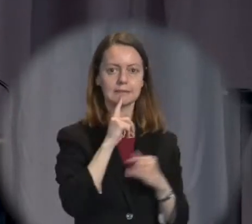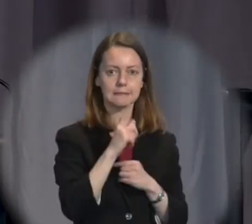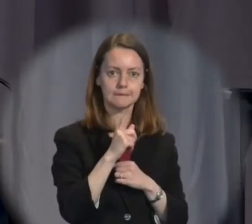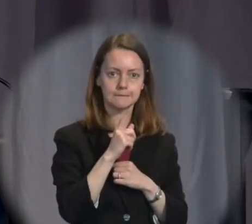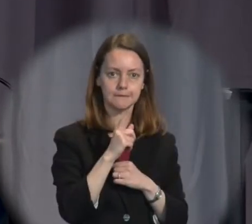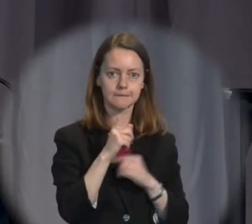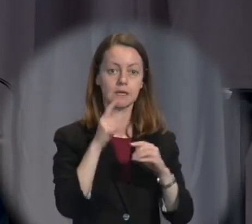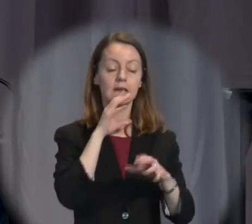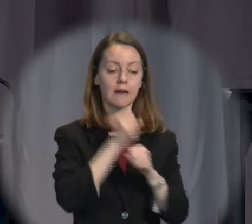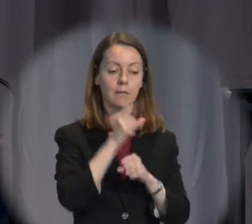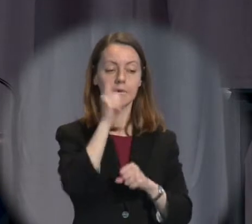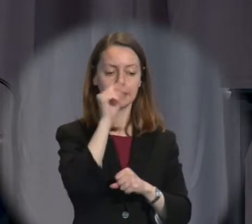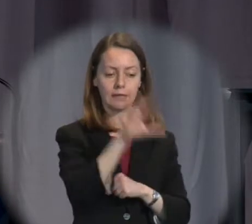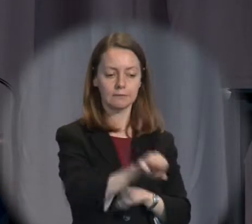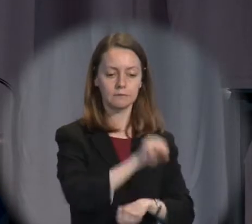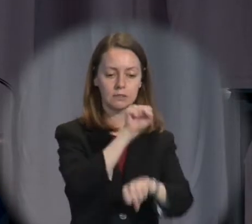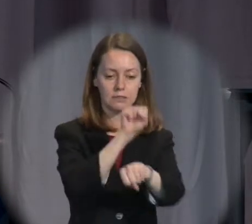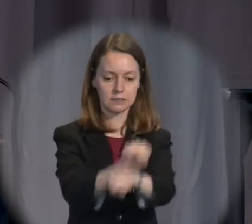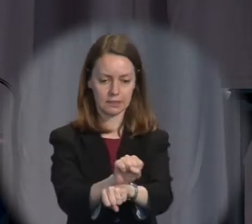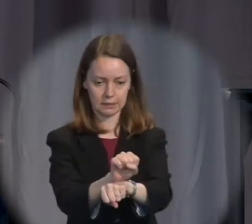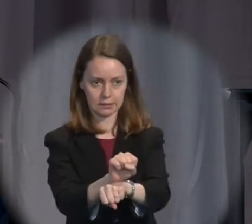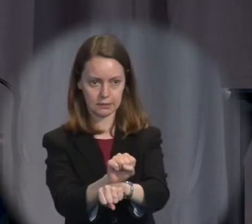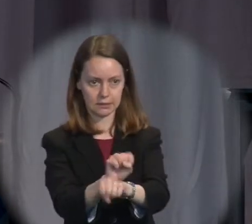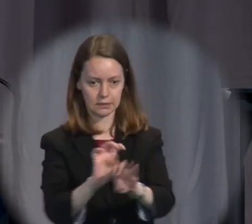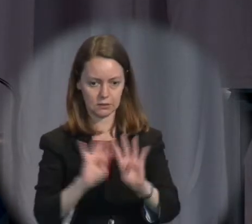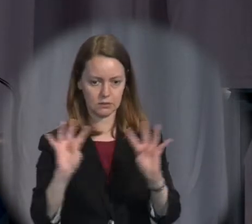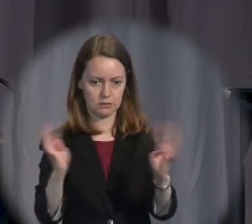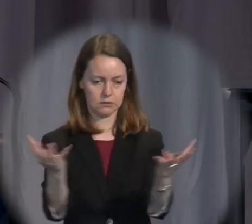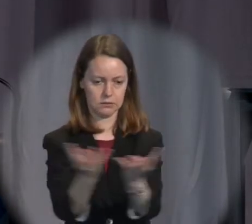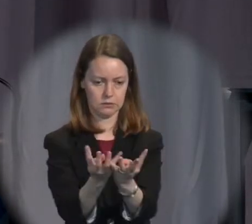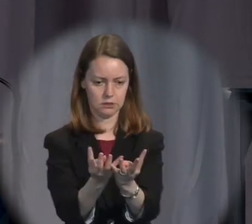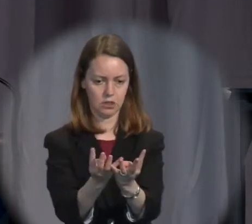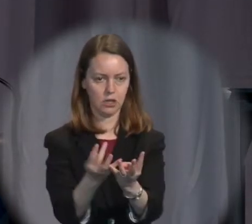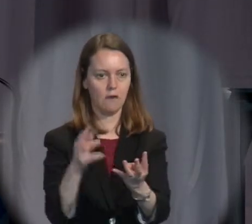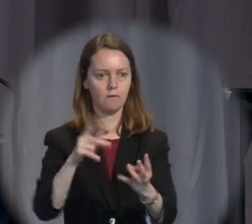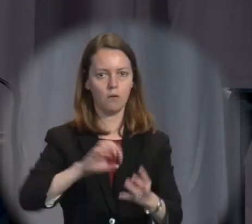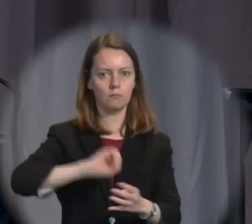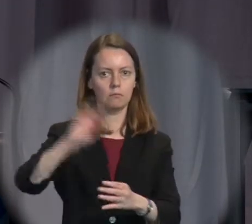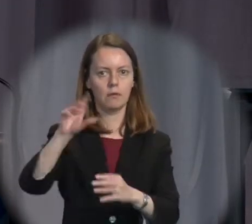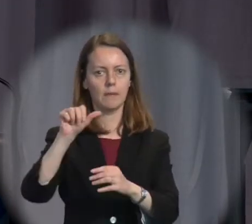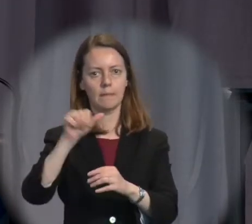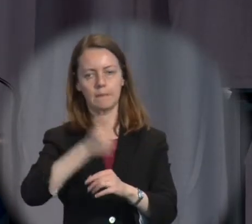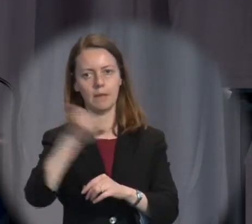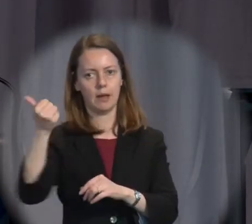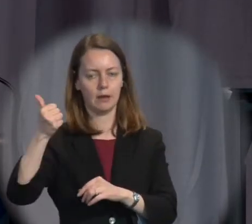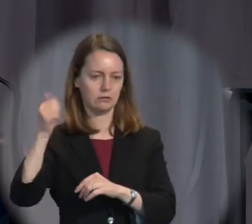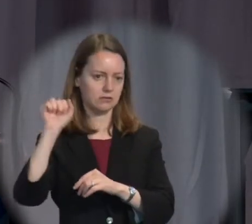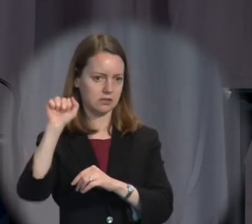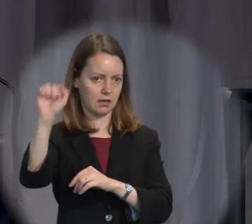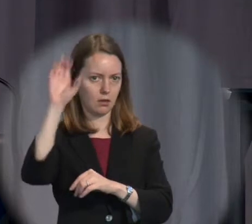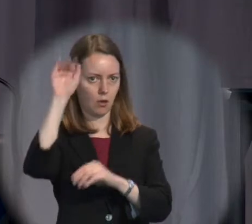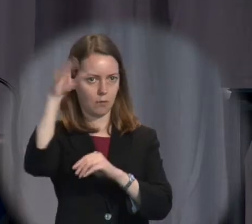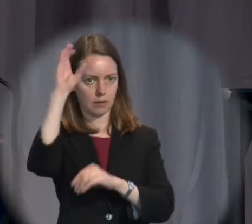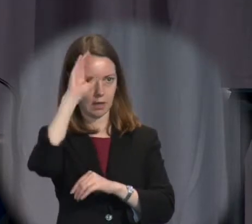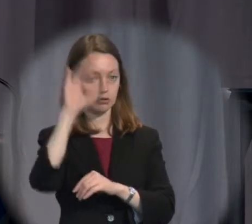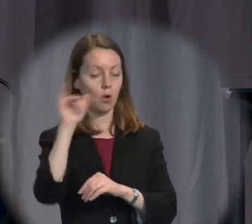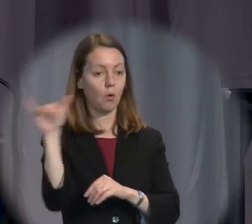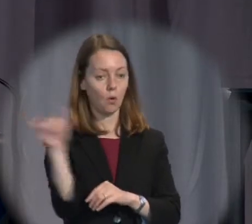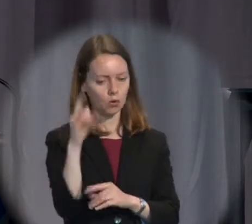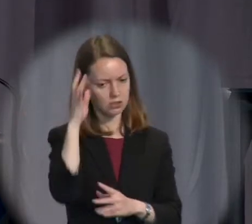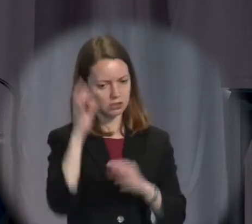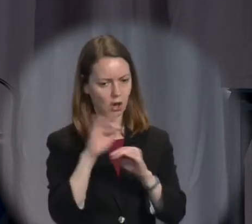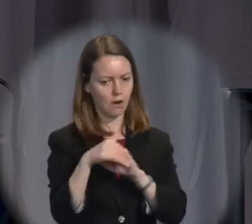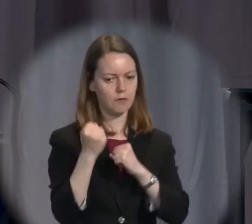could detain an alien in order to remove him from Australia or to determine his eligibility for a protection visa, and that this executive